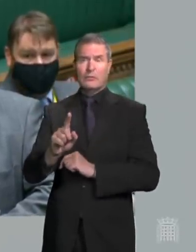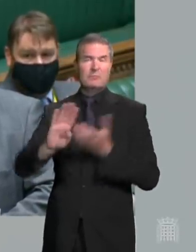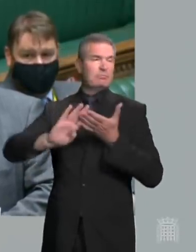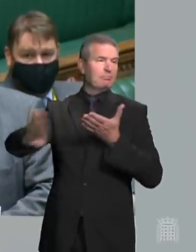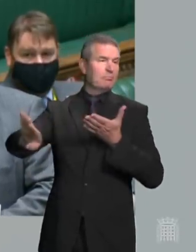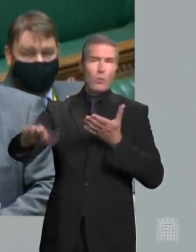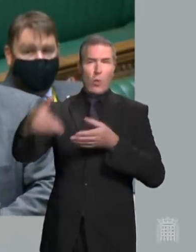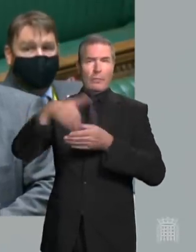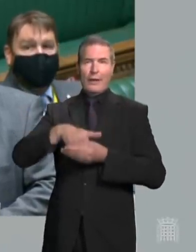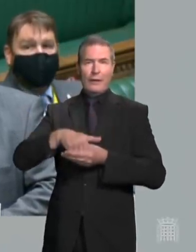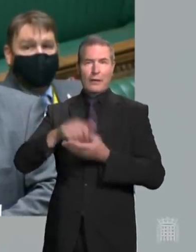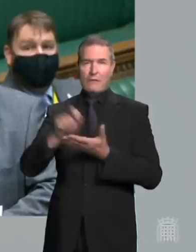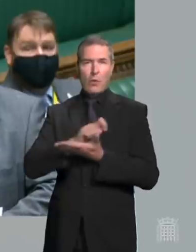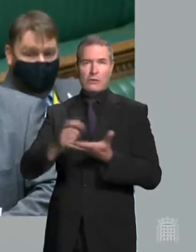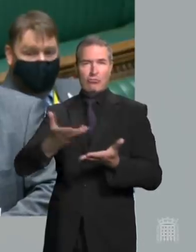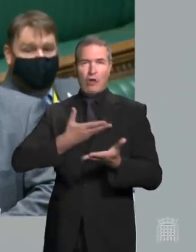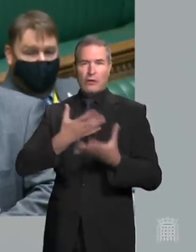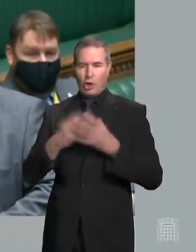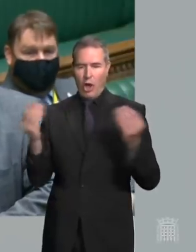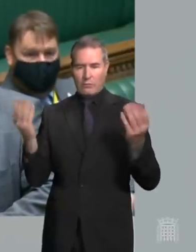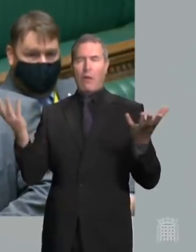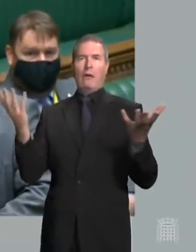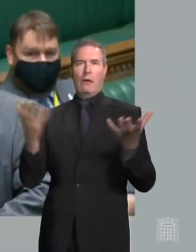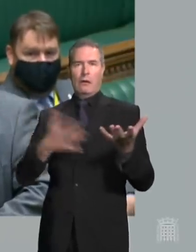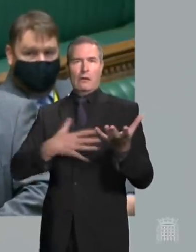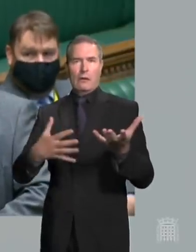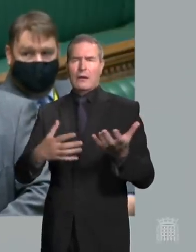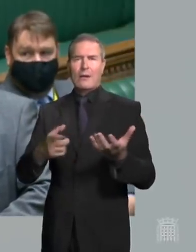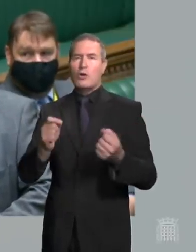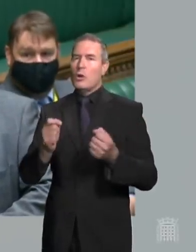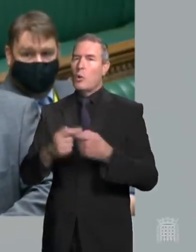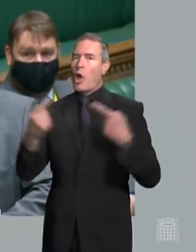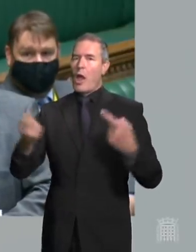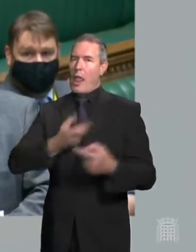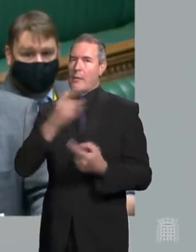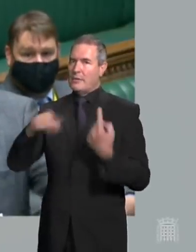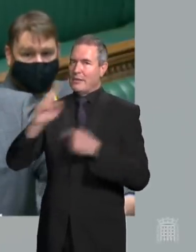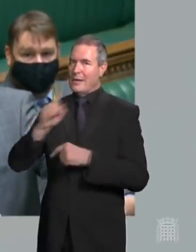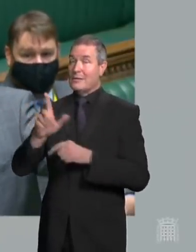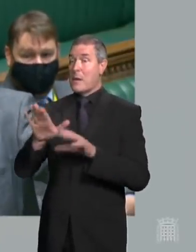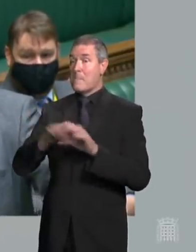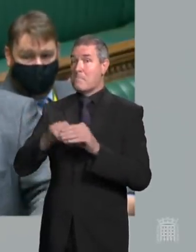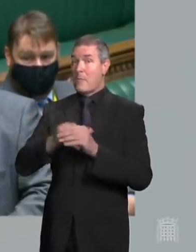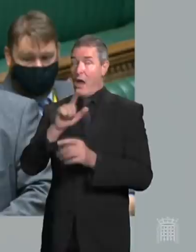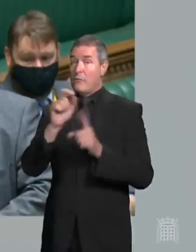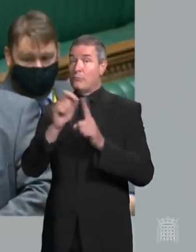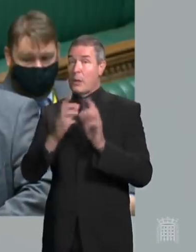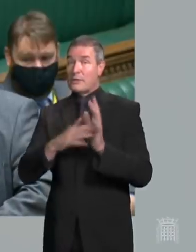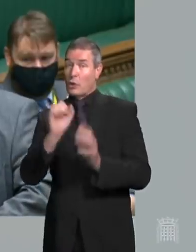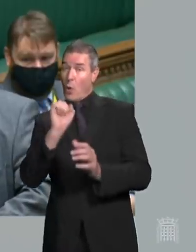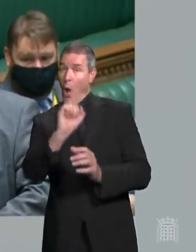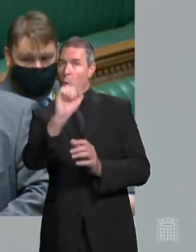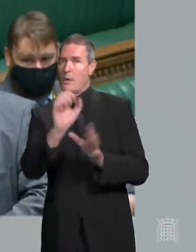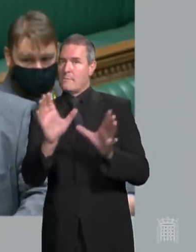impacted by seeing their right to vote curtailed. And it is not just the Opposition saying this. Members of the Prime Minister's own